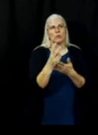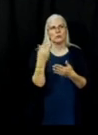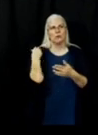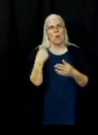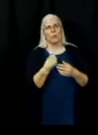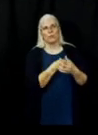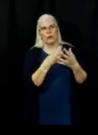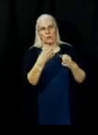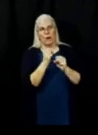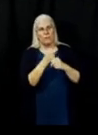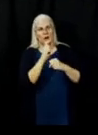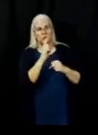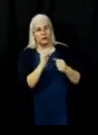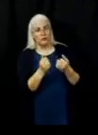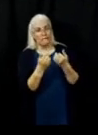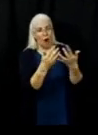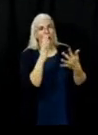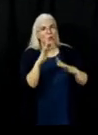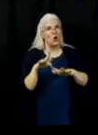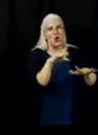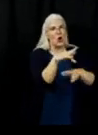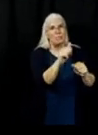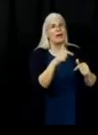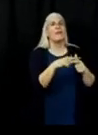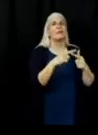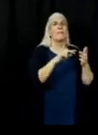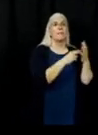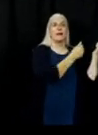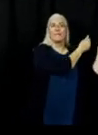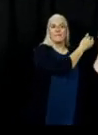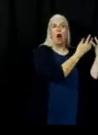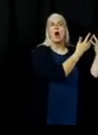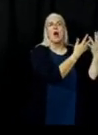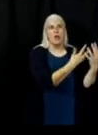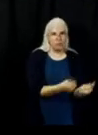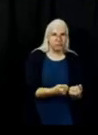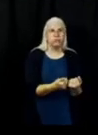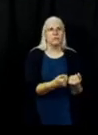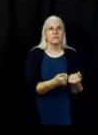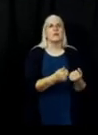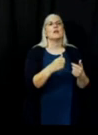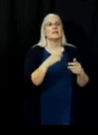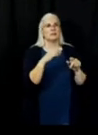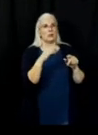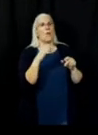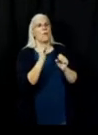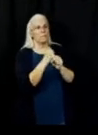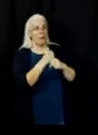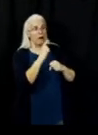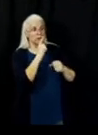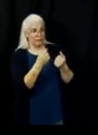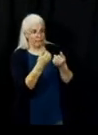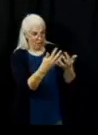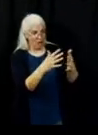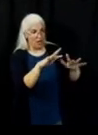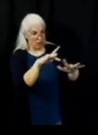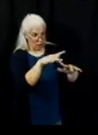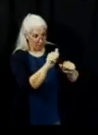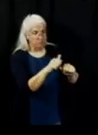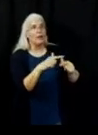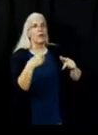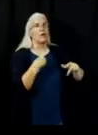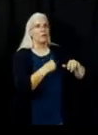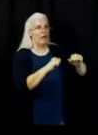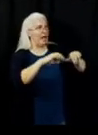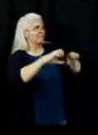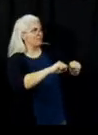And then again, once we get that small piece of unburned fuel between, then we'll be able to secure that fire's edge and call this piece contained as well.